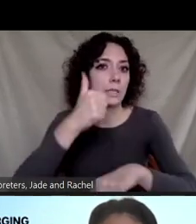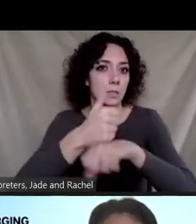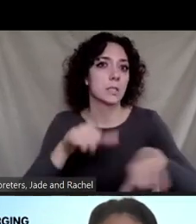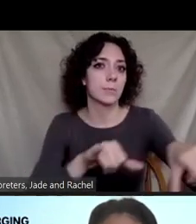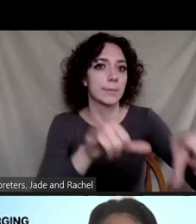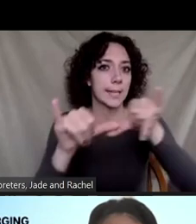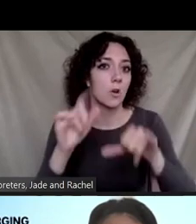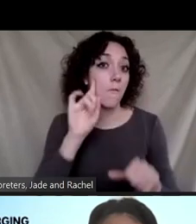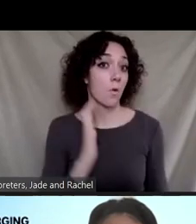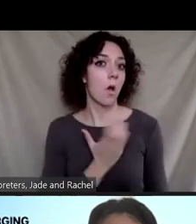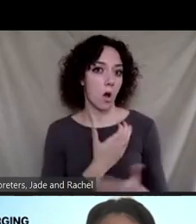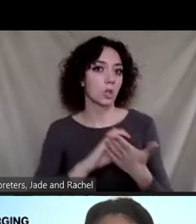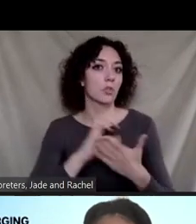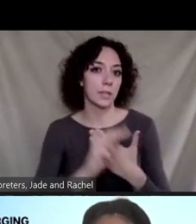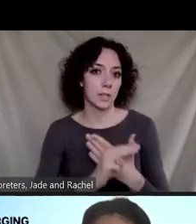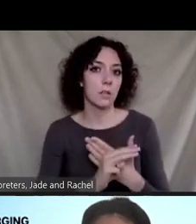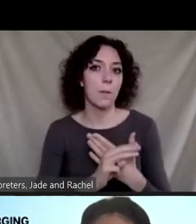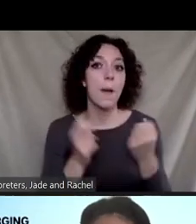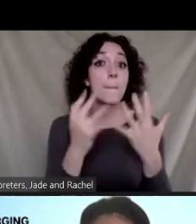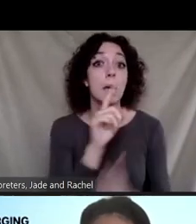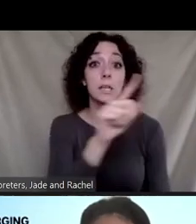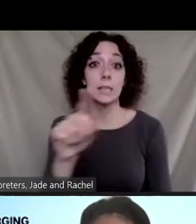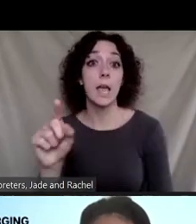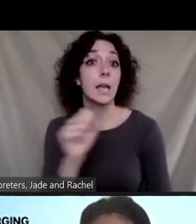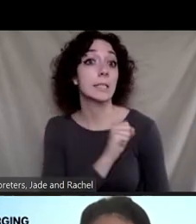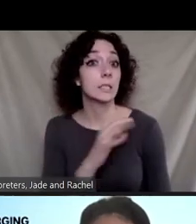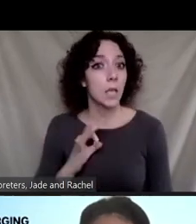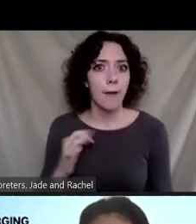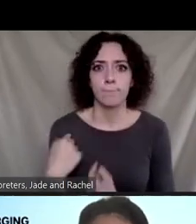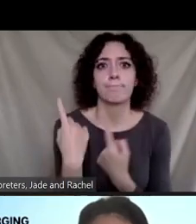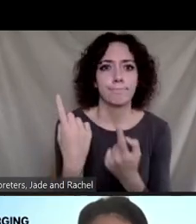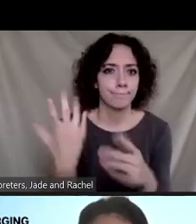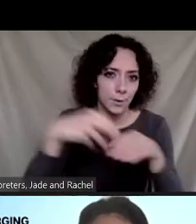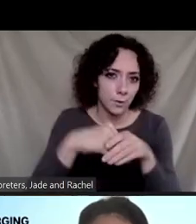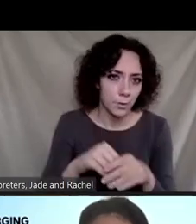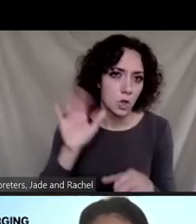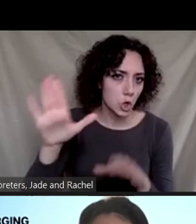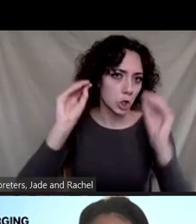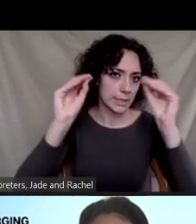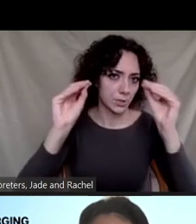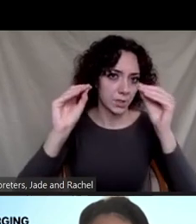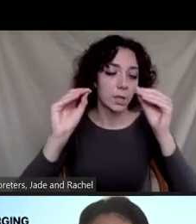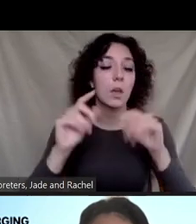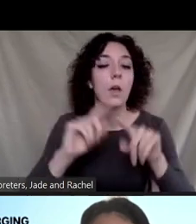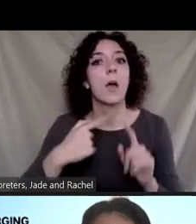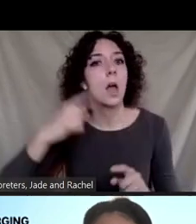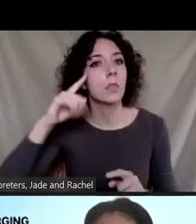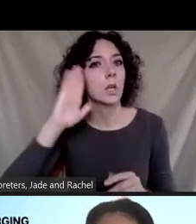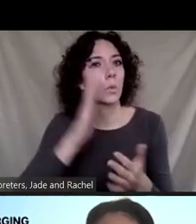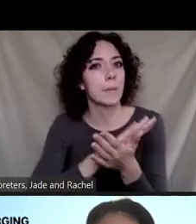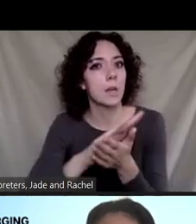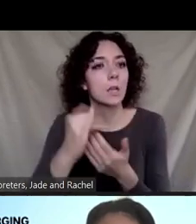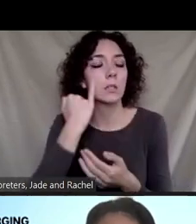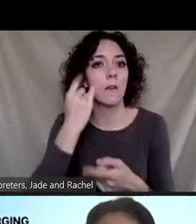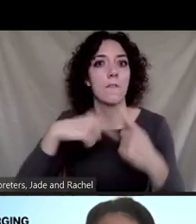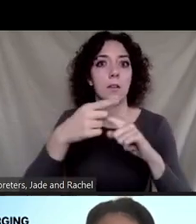many faculty had been doing it and already have been doing it for a long time. Um, um, I think it would be nice if it came from, uh,